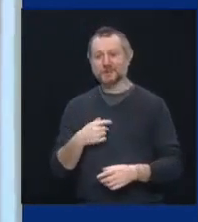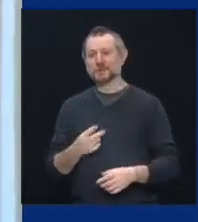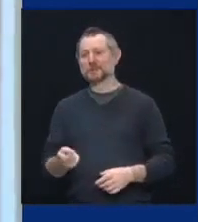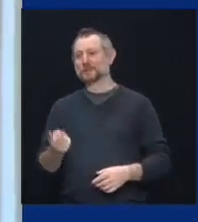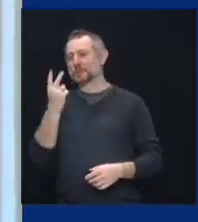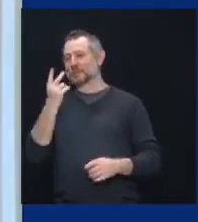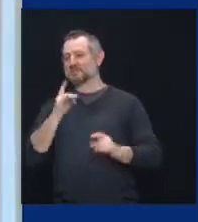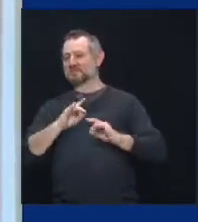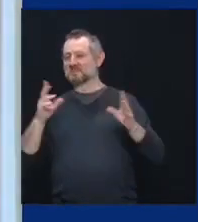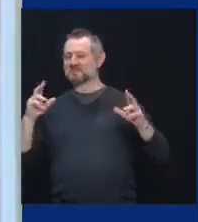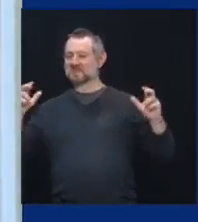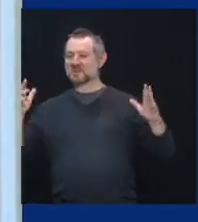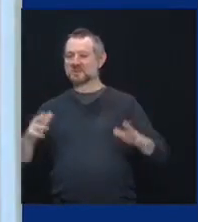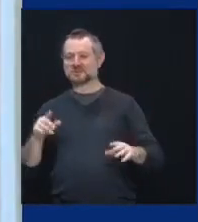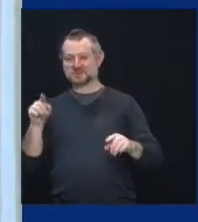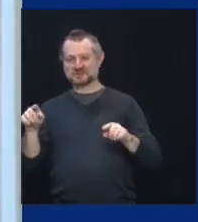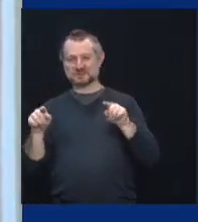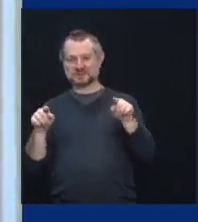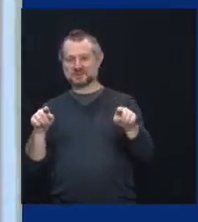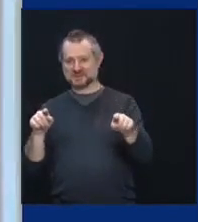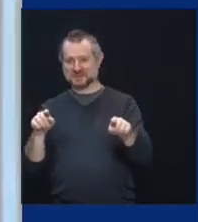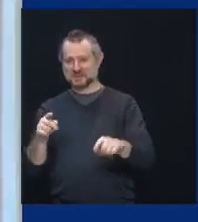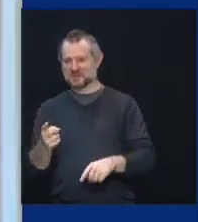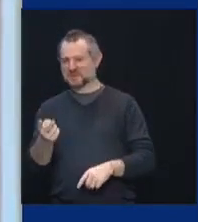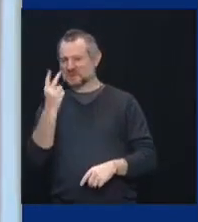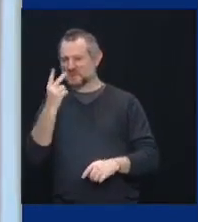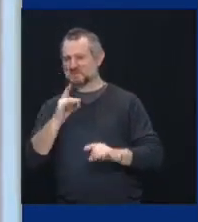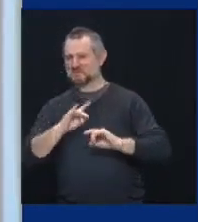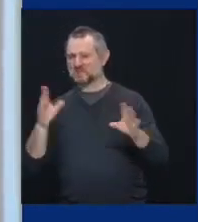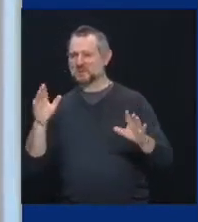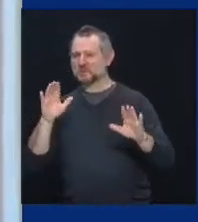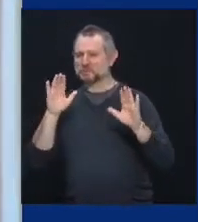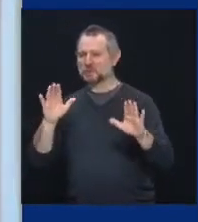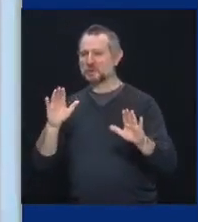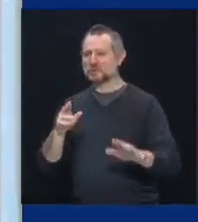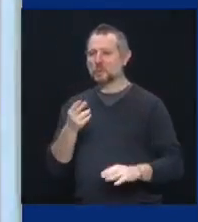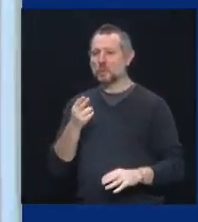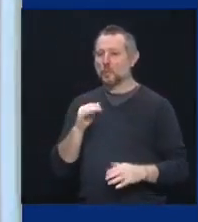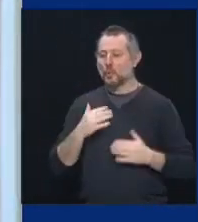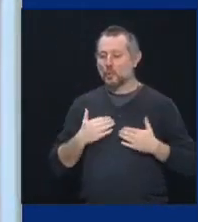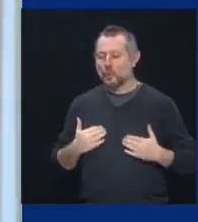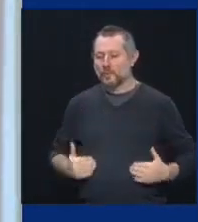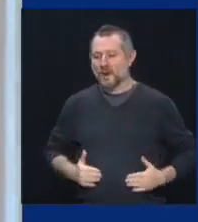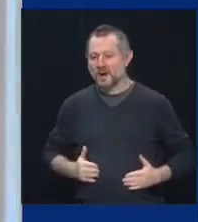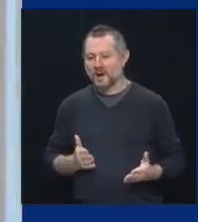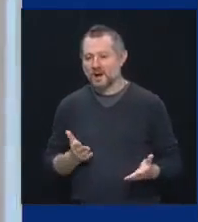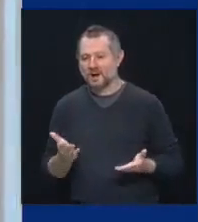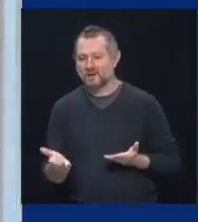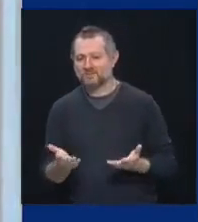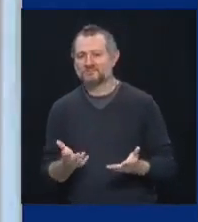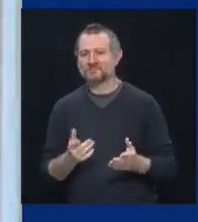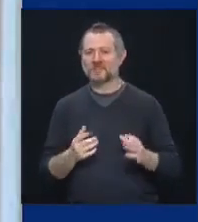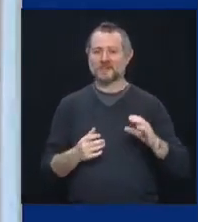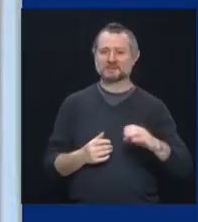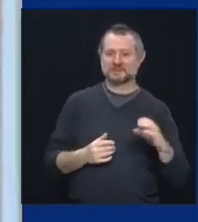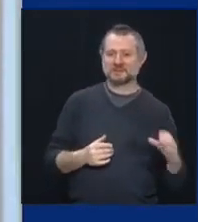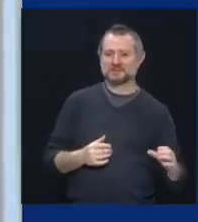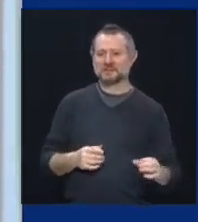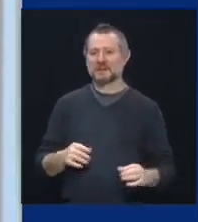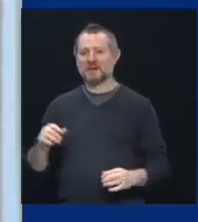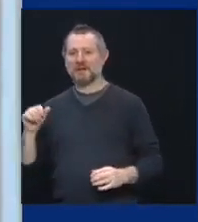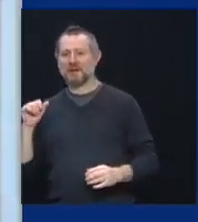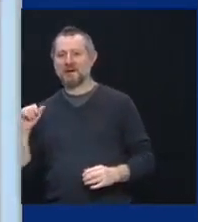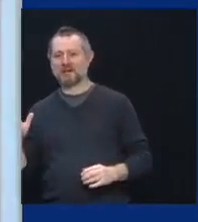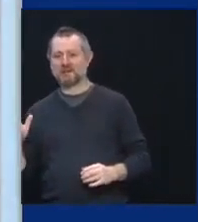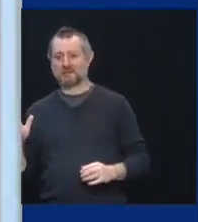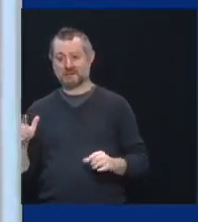pitchers and great human beings of major league baseball and CC and Al. I mean, everybody in the game and our fans will tell